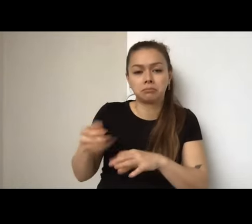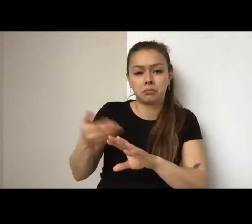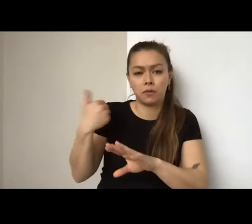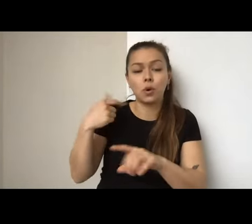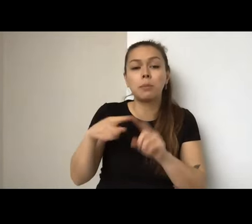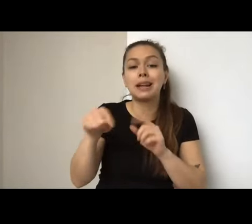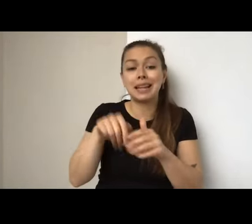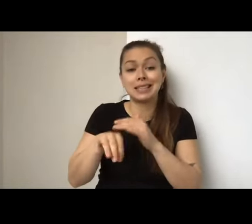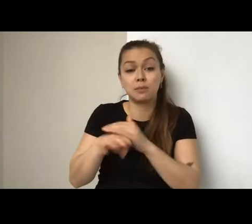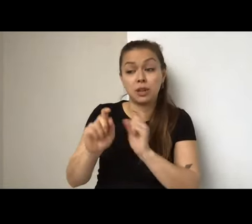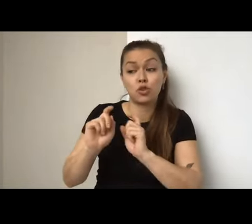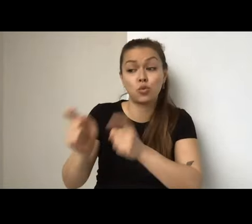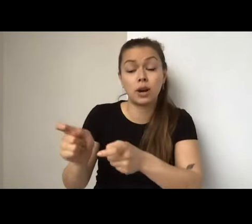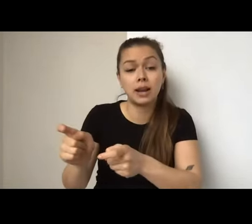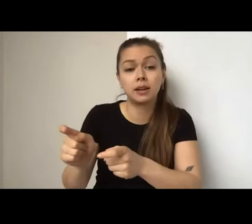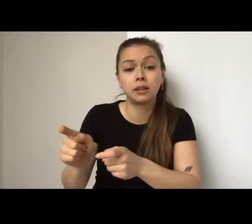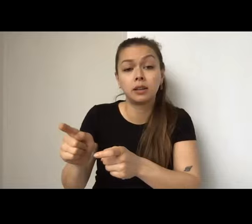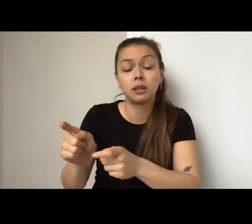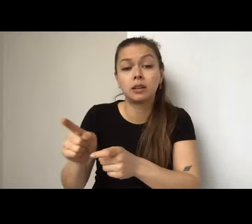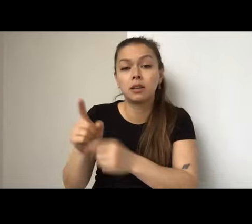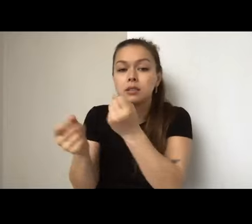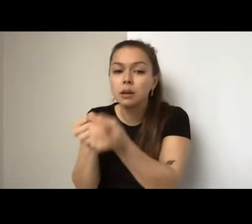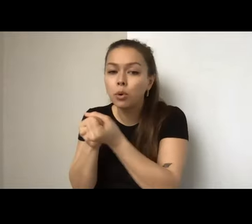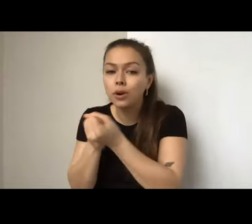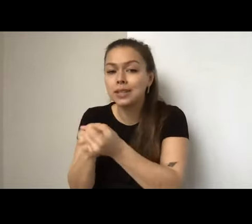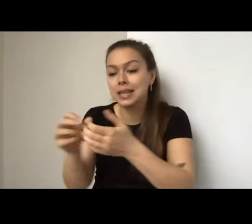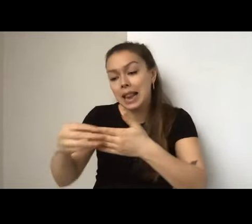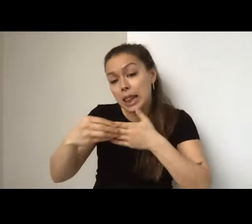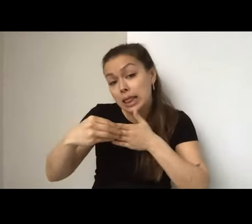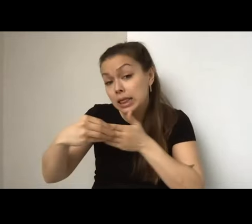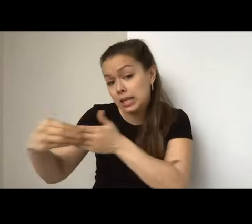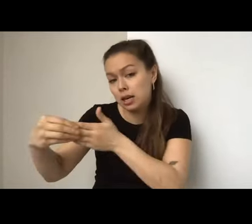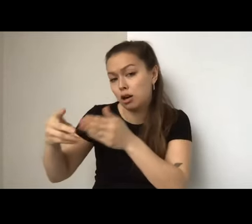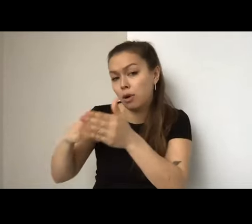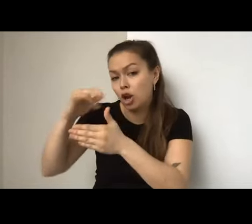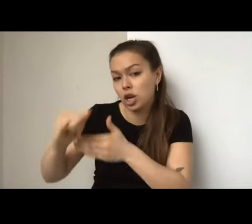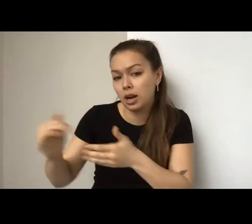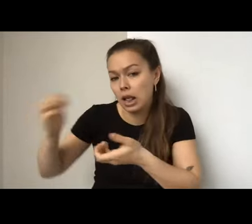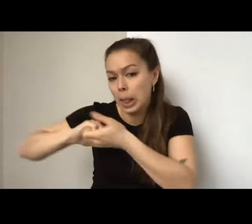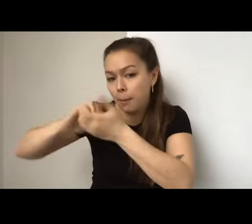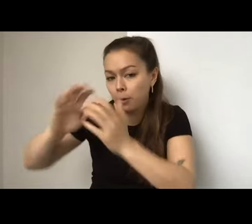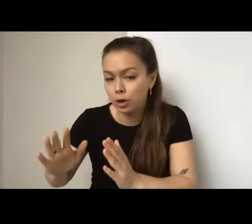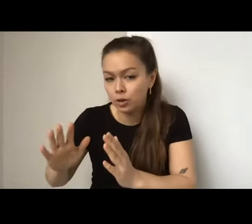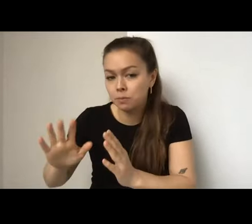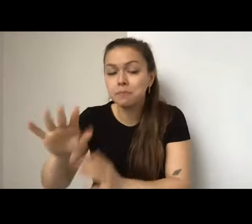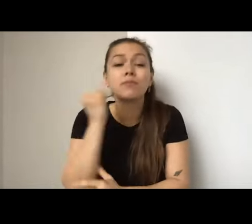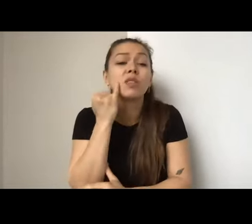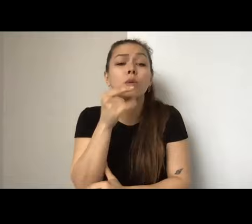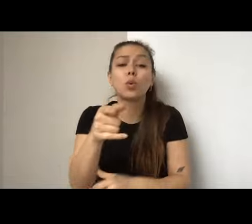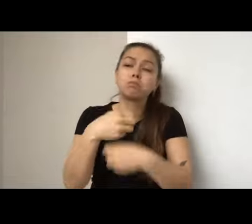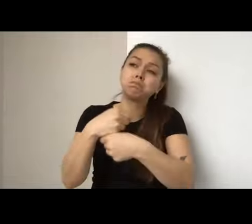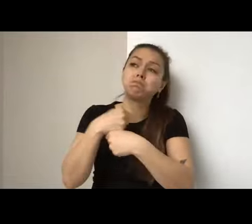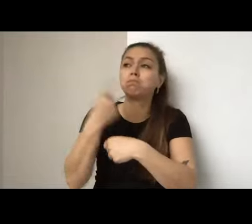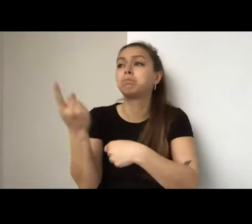intended to support lead project co collaborators. So if you're creating something for the public, um,